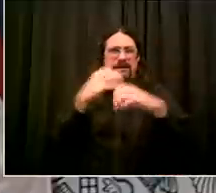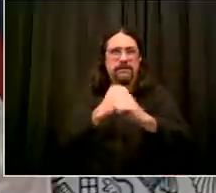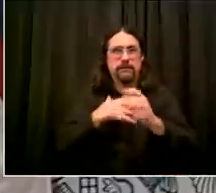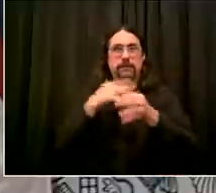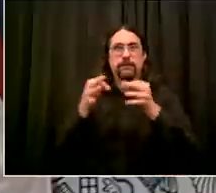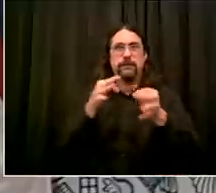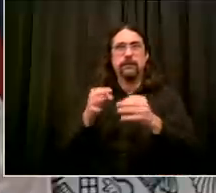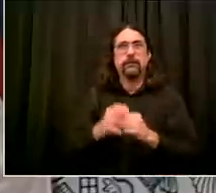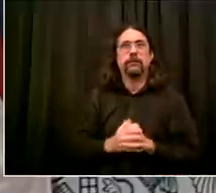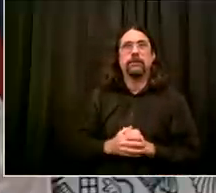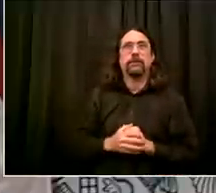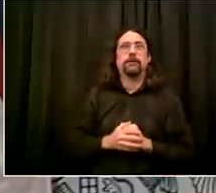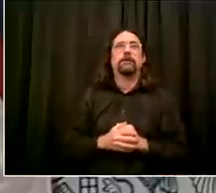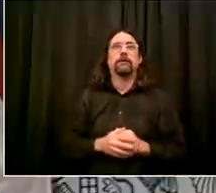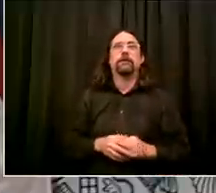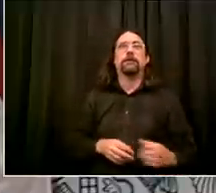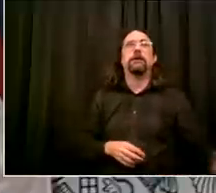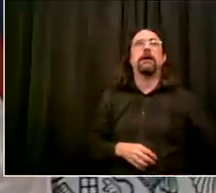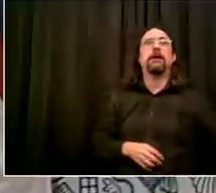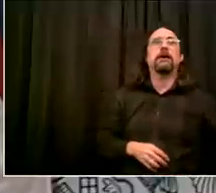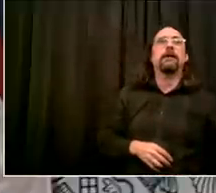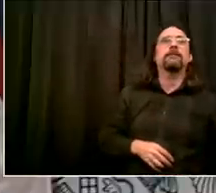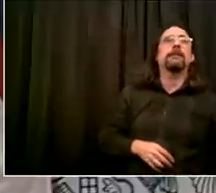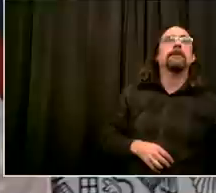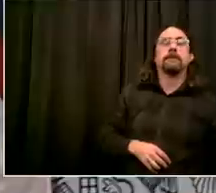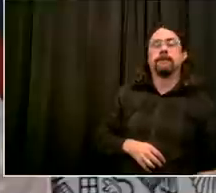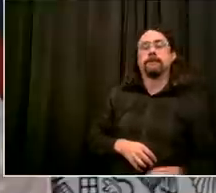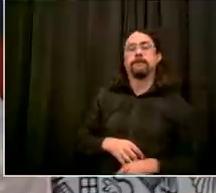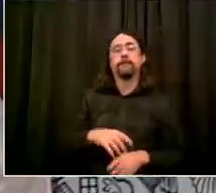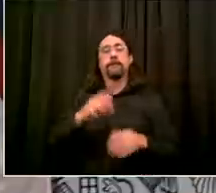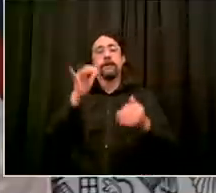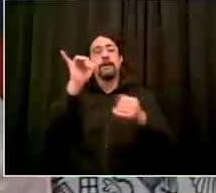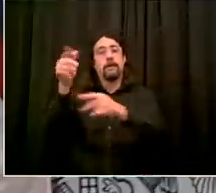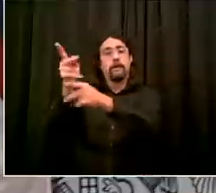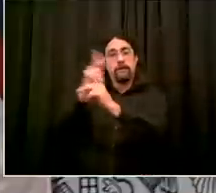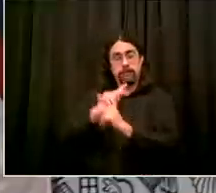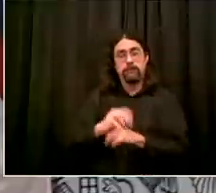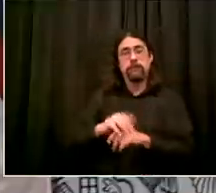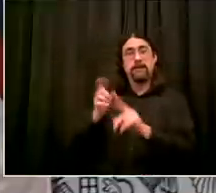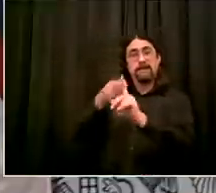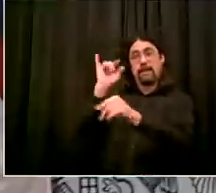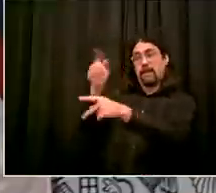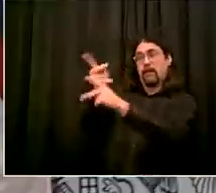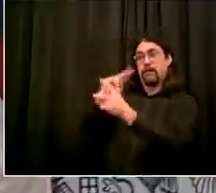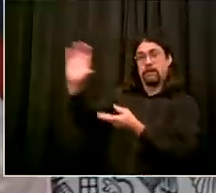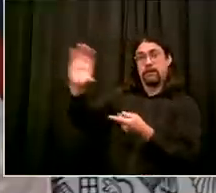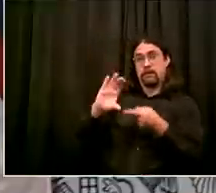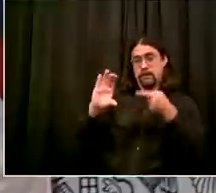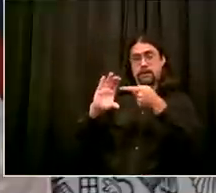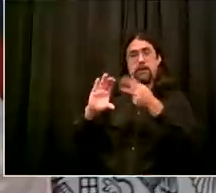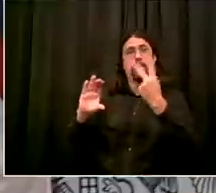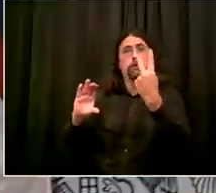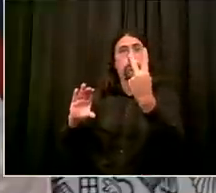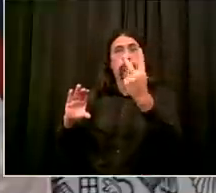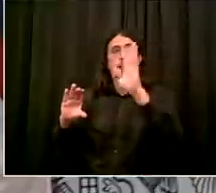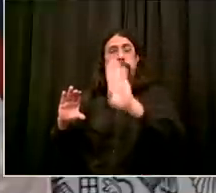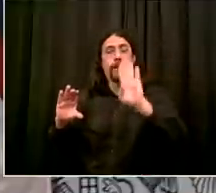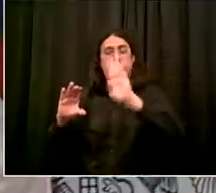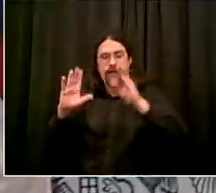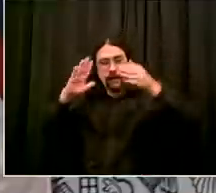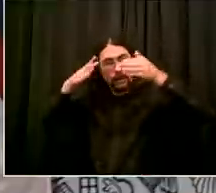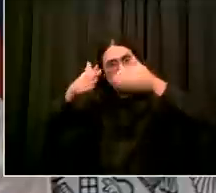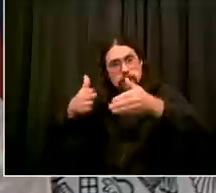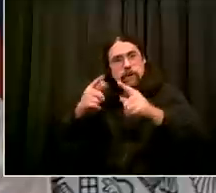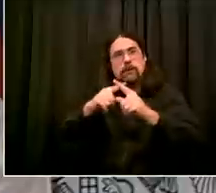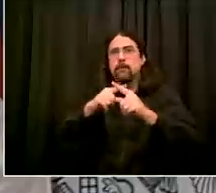three billion is to compensate for the state cuts so we can keep services going all we're trying to do is keep basic